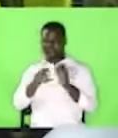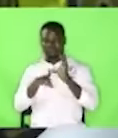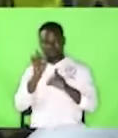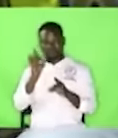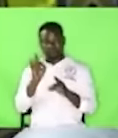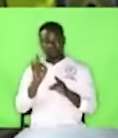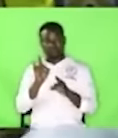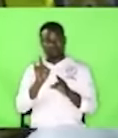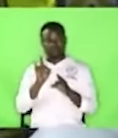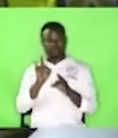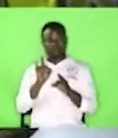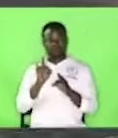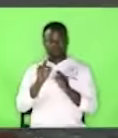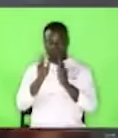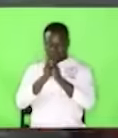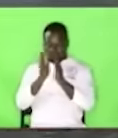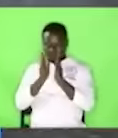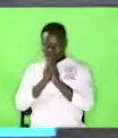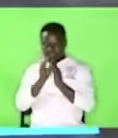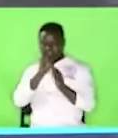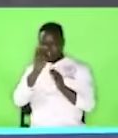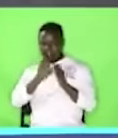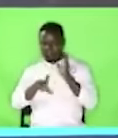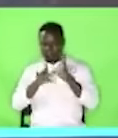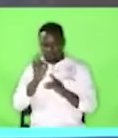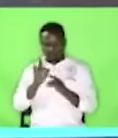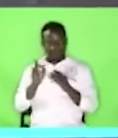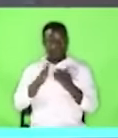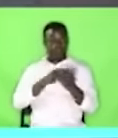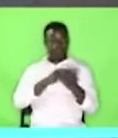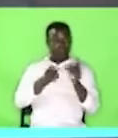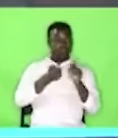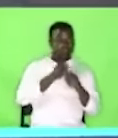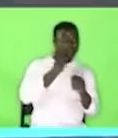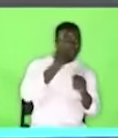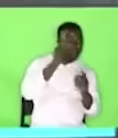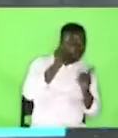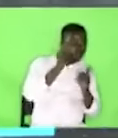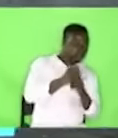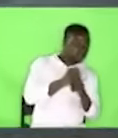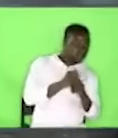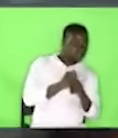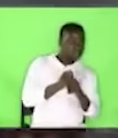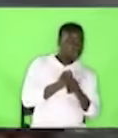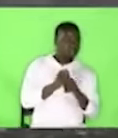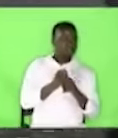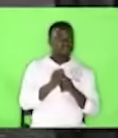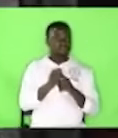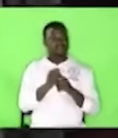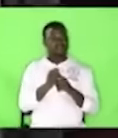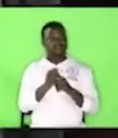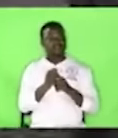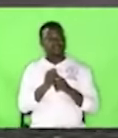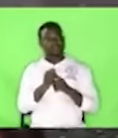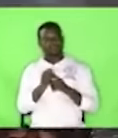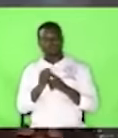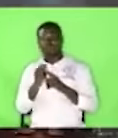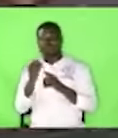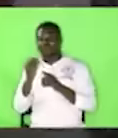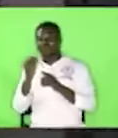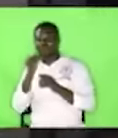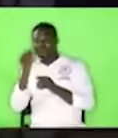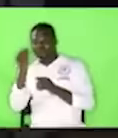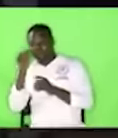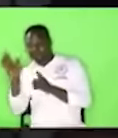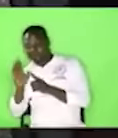you you forces of darkness whether you are from my hometown or my home city or